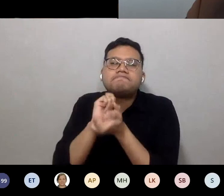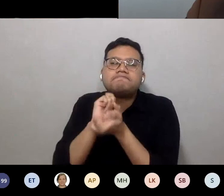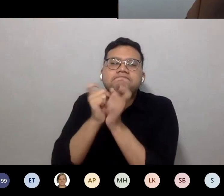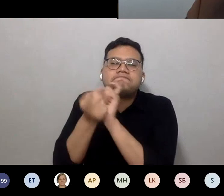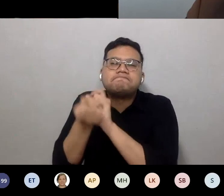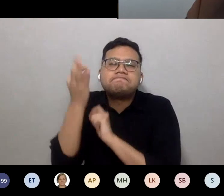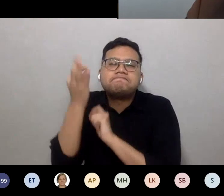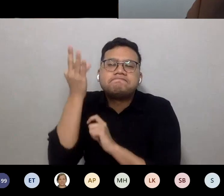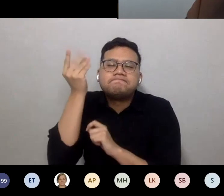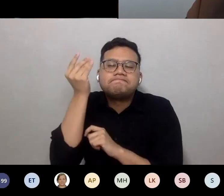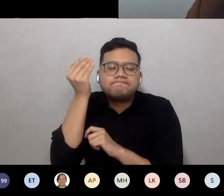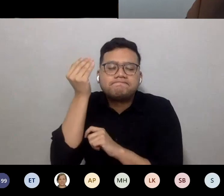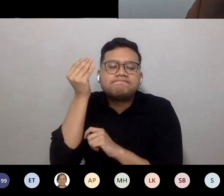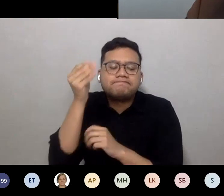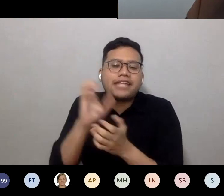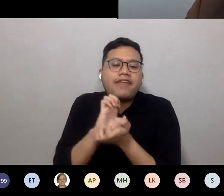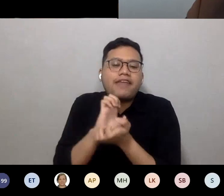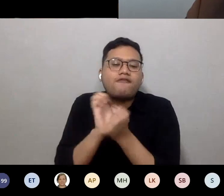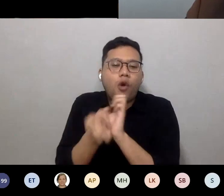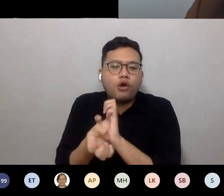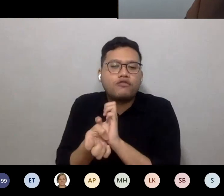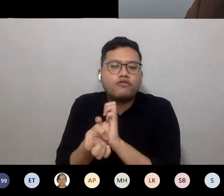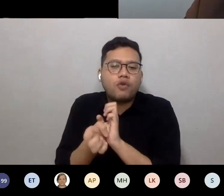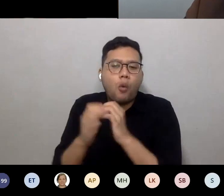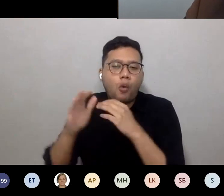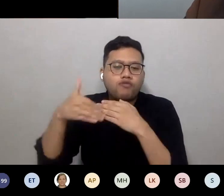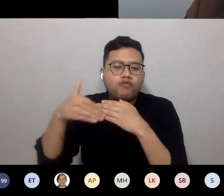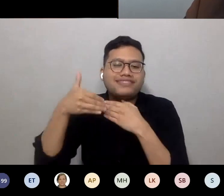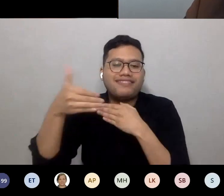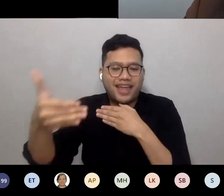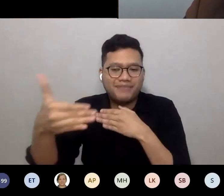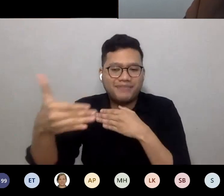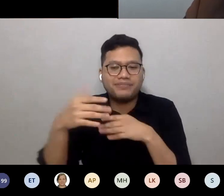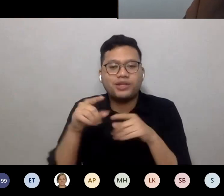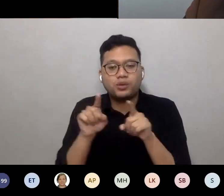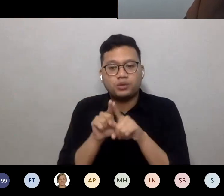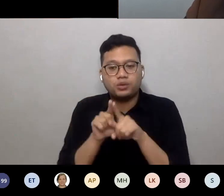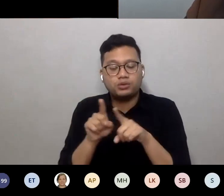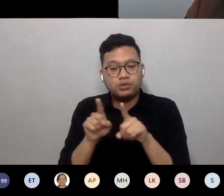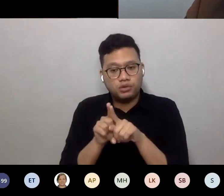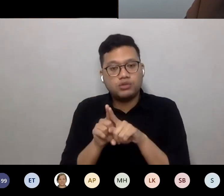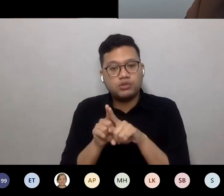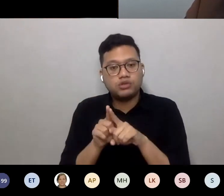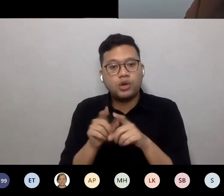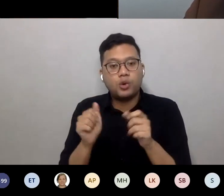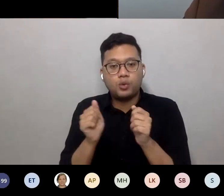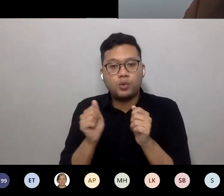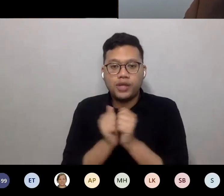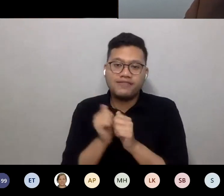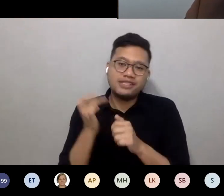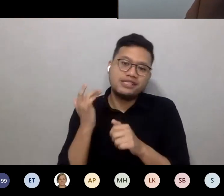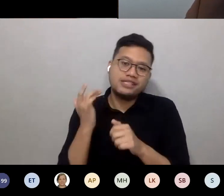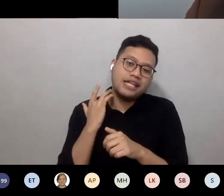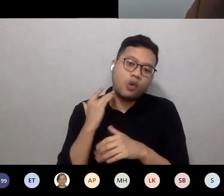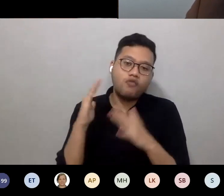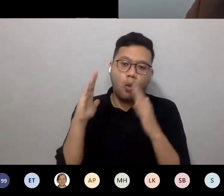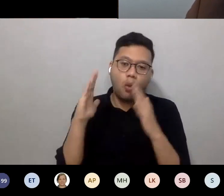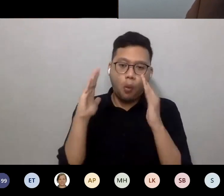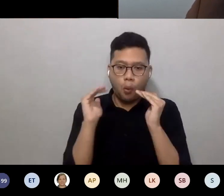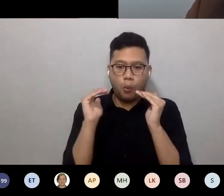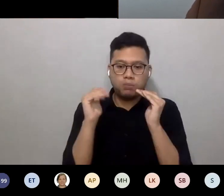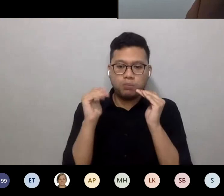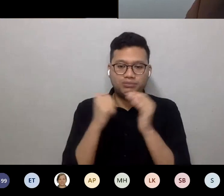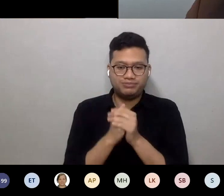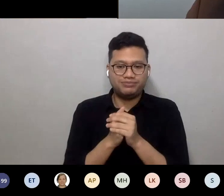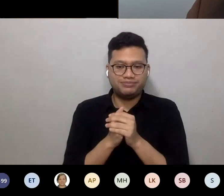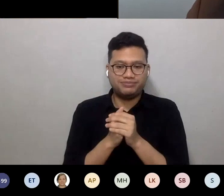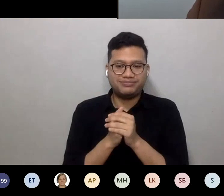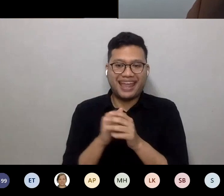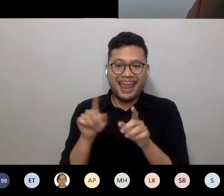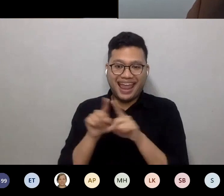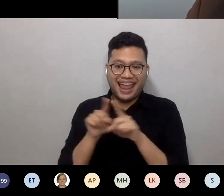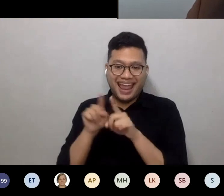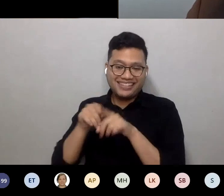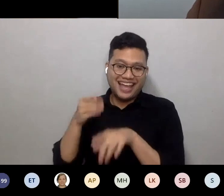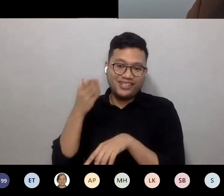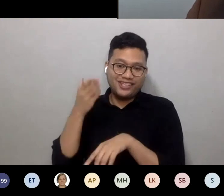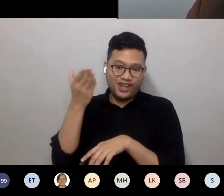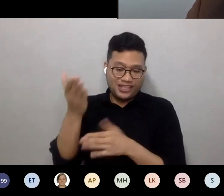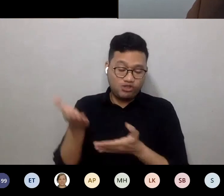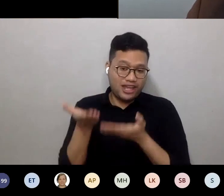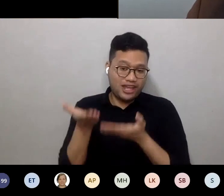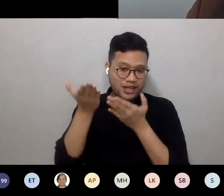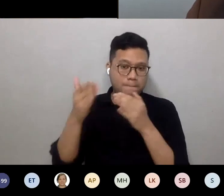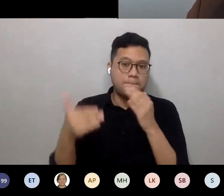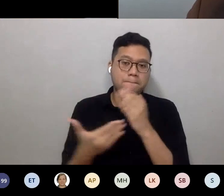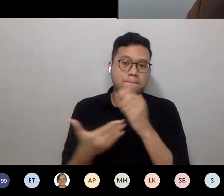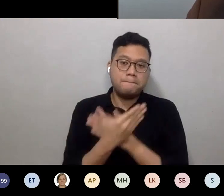spaces over time and also with a sense of hope as suggested by Professor Pomeroy. So once again,